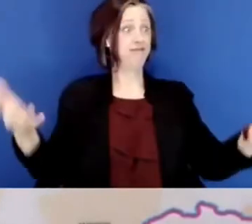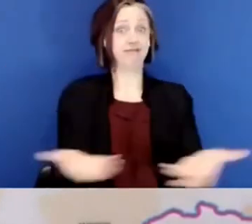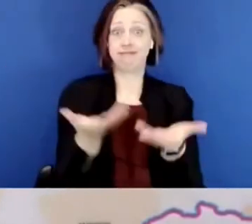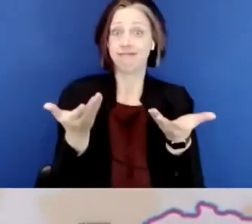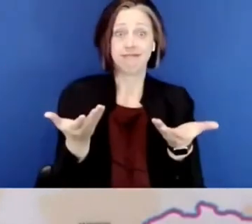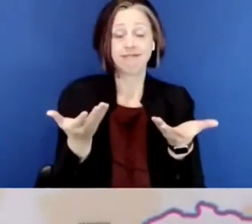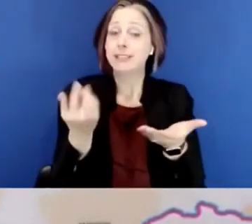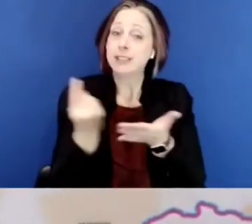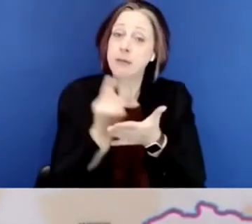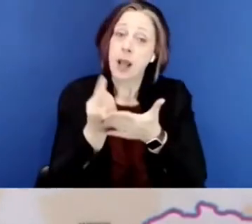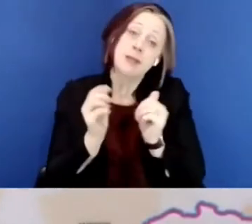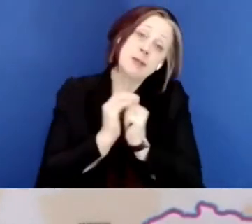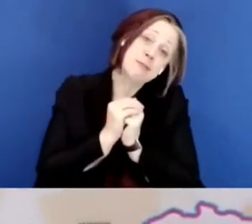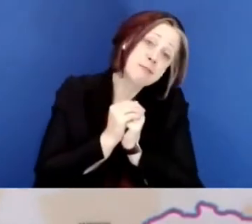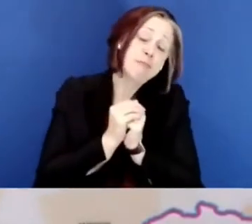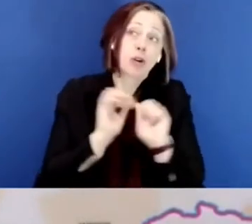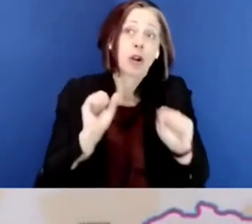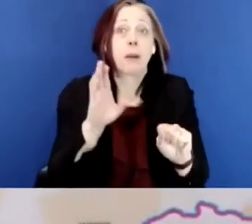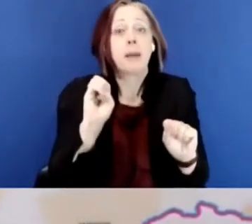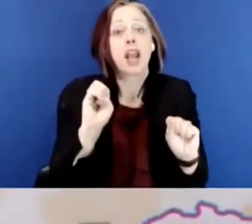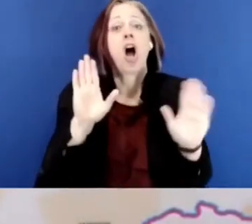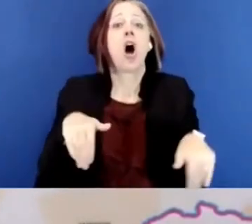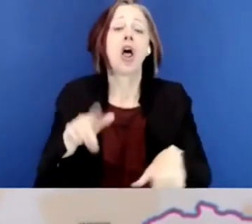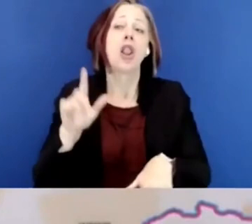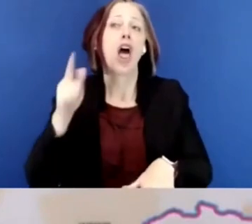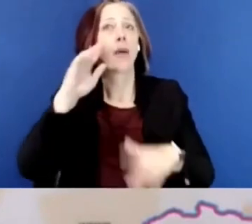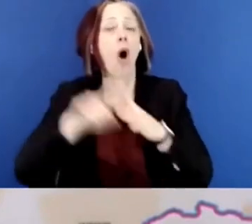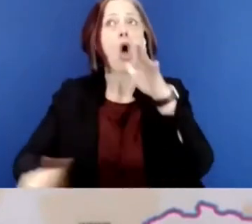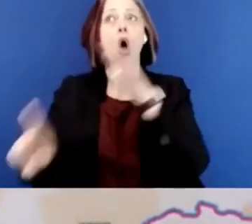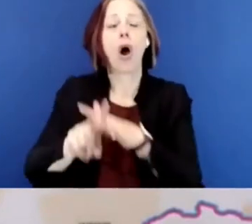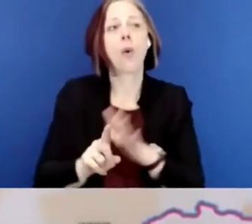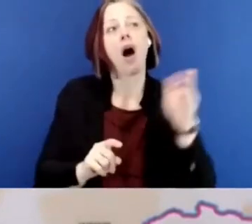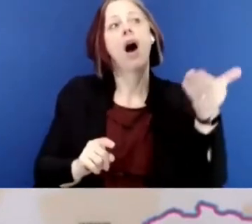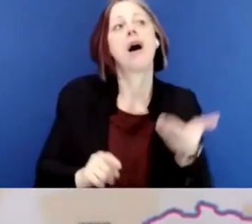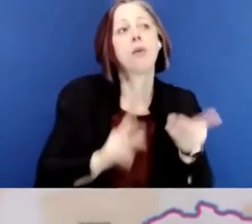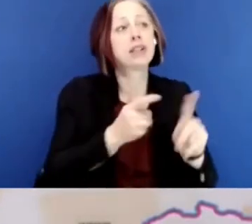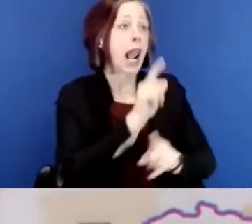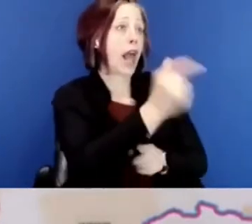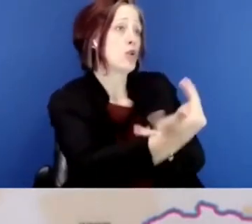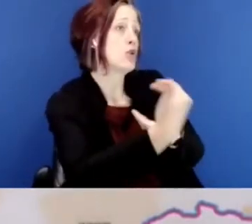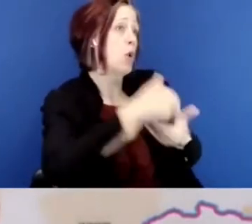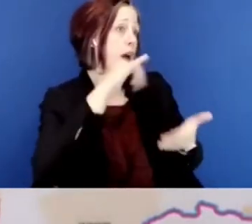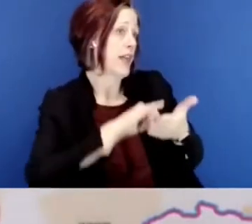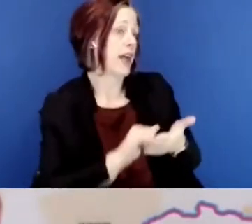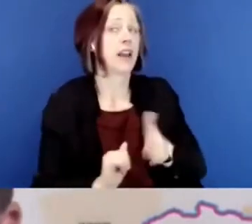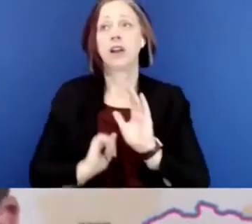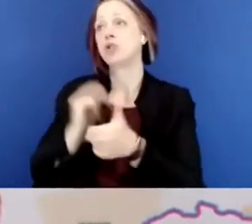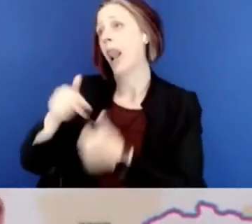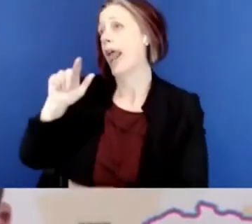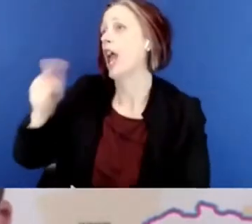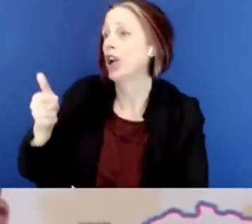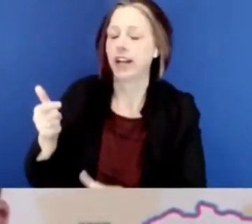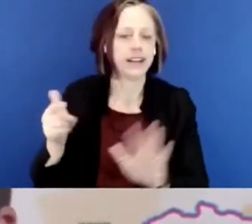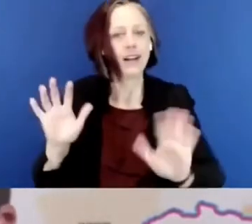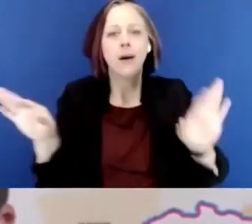civil society sometimes runs the risk of being an afterthought. We let's, let's invite someone from civil society to